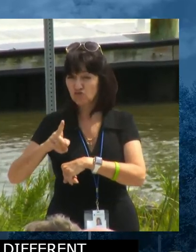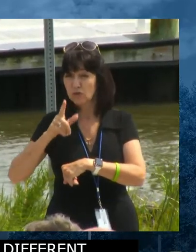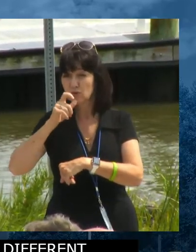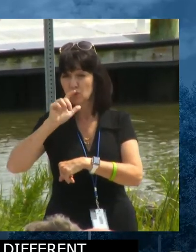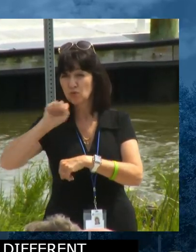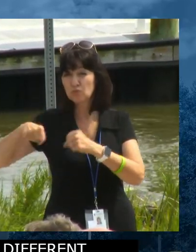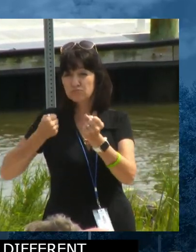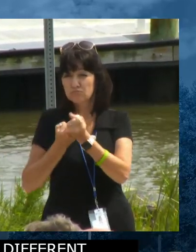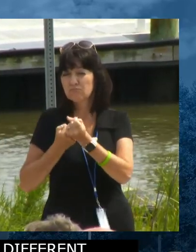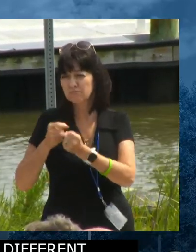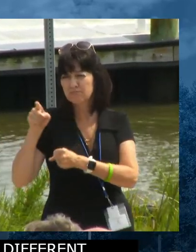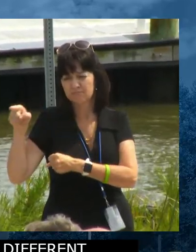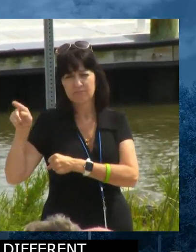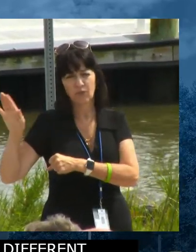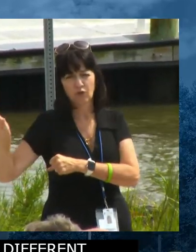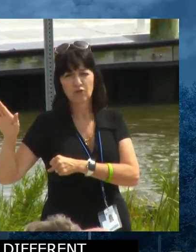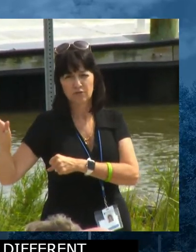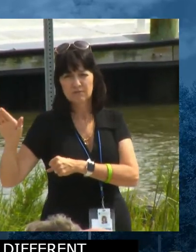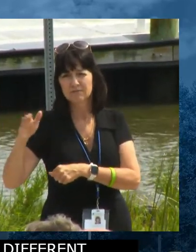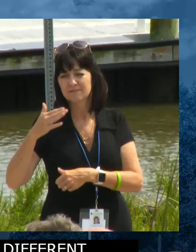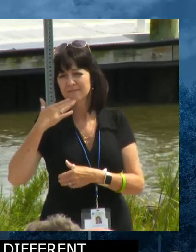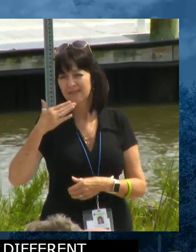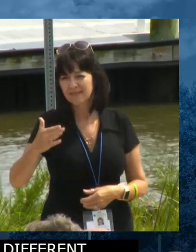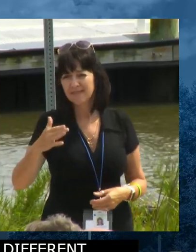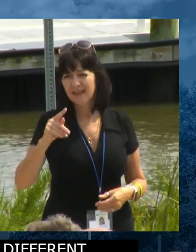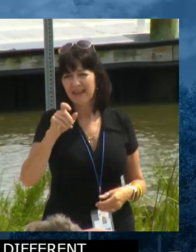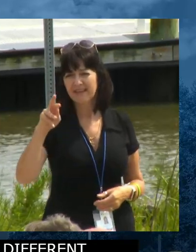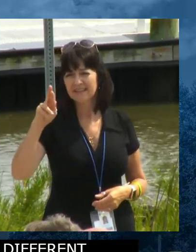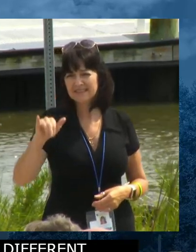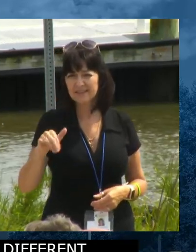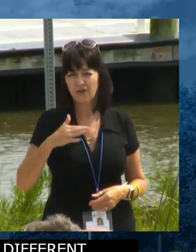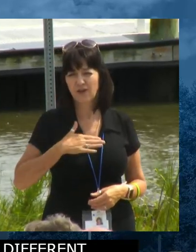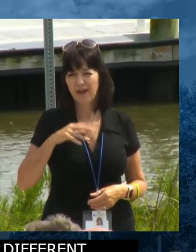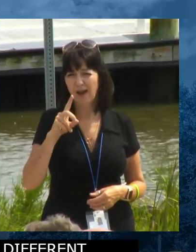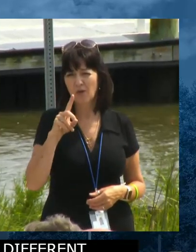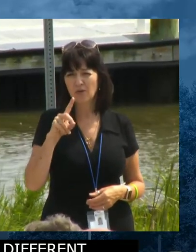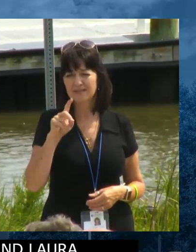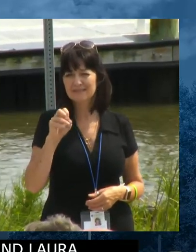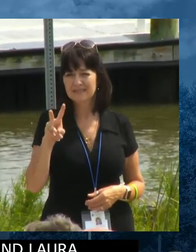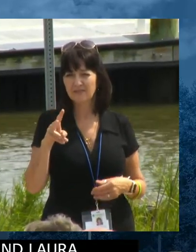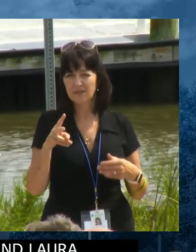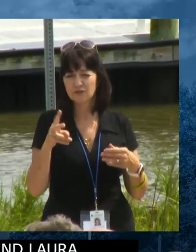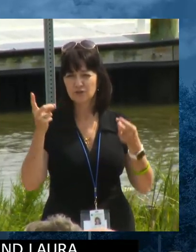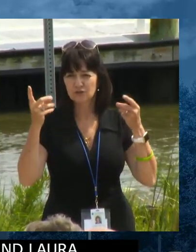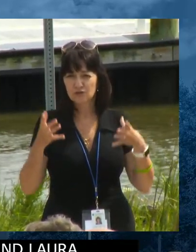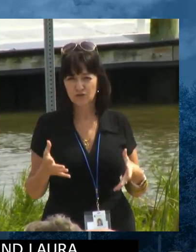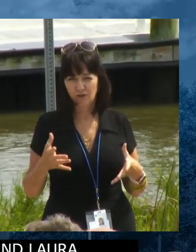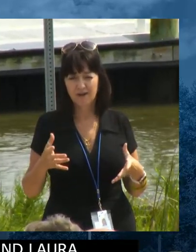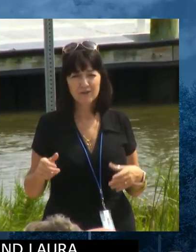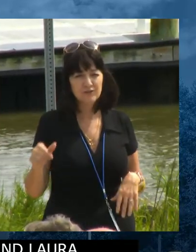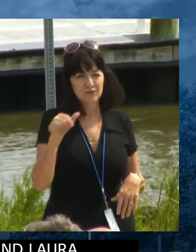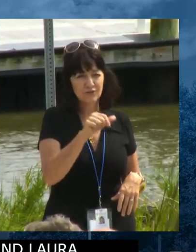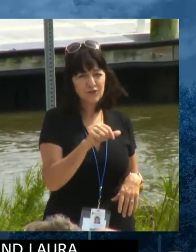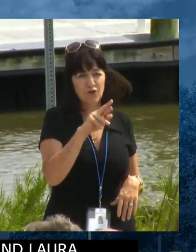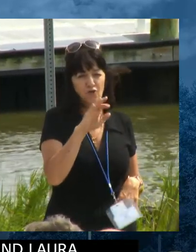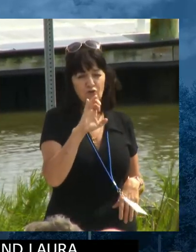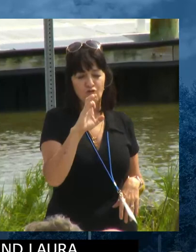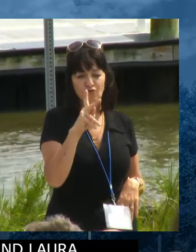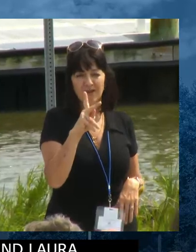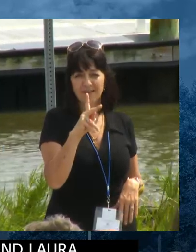And so thank you for that. We have Terry Deputy, our division director, a fellow cabinet member Rick Geisenberger